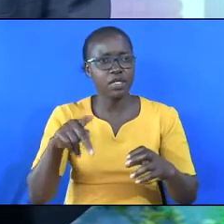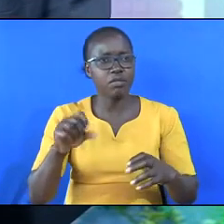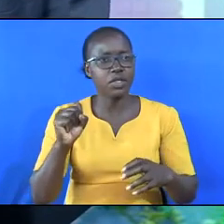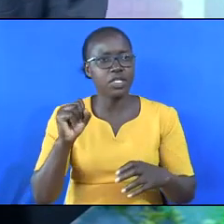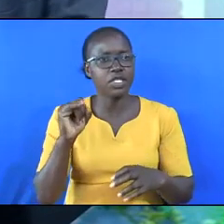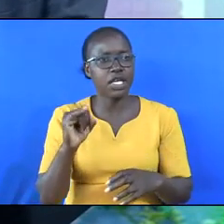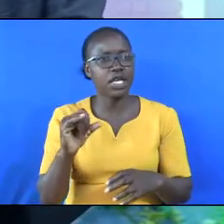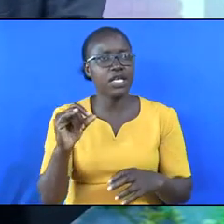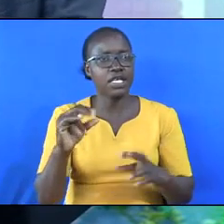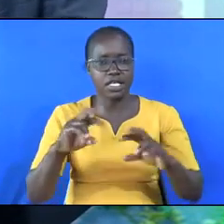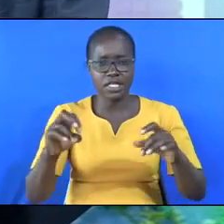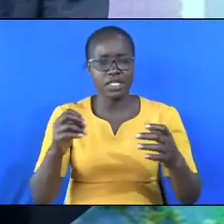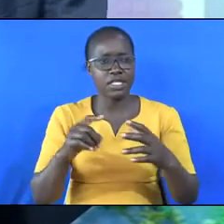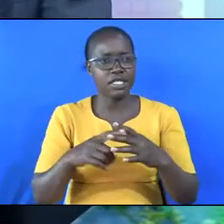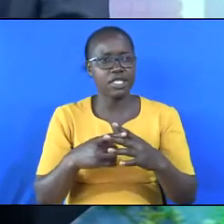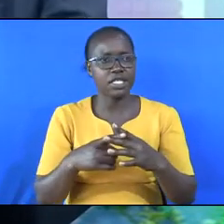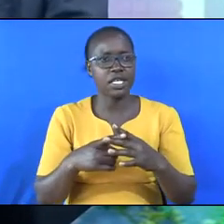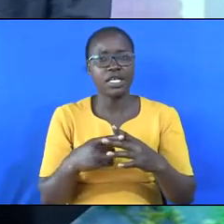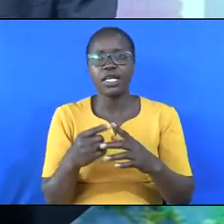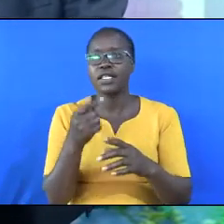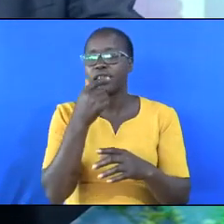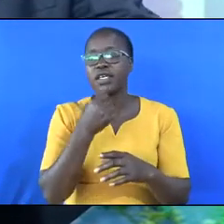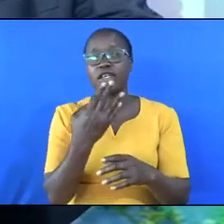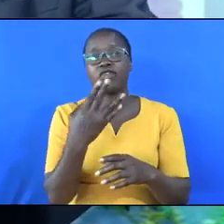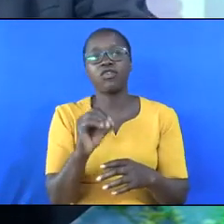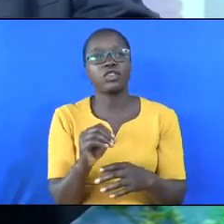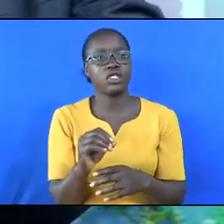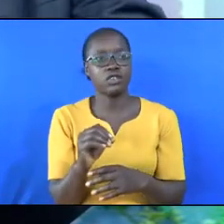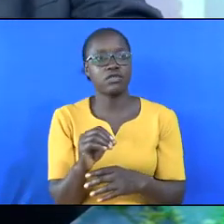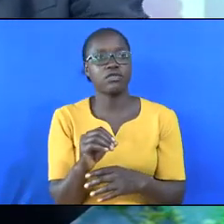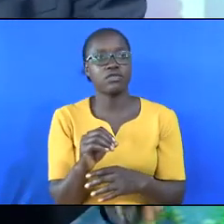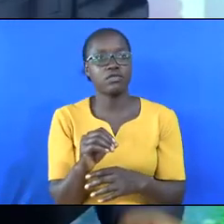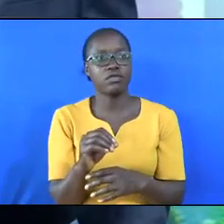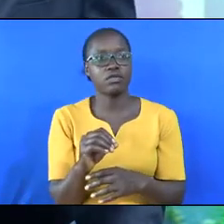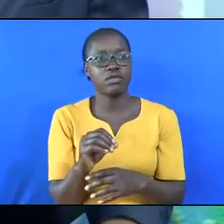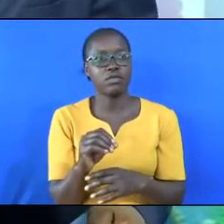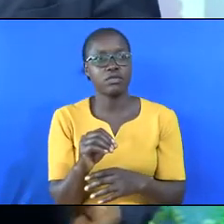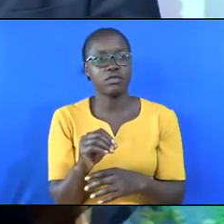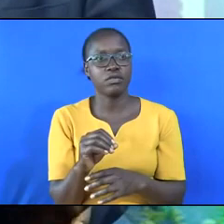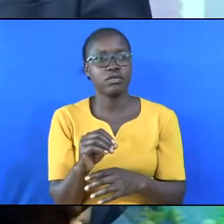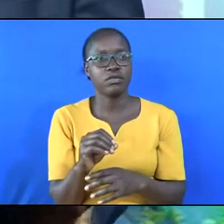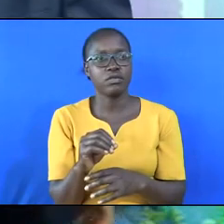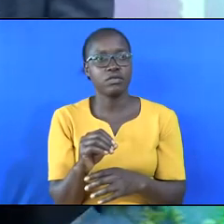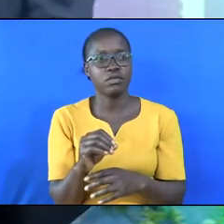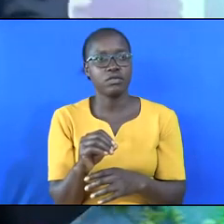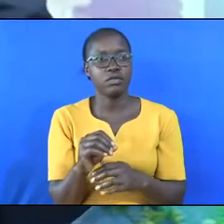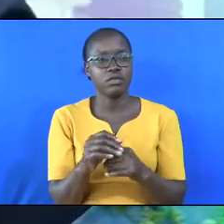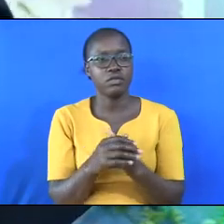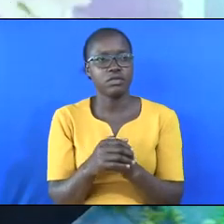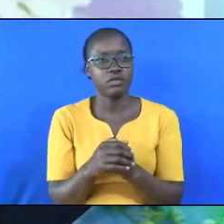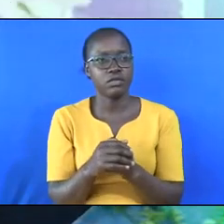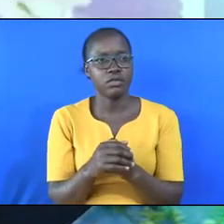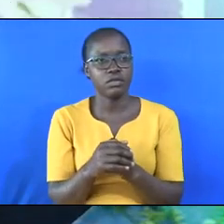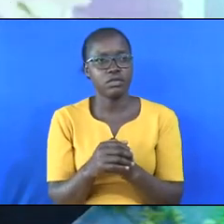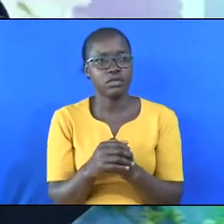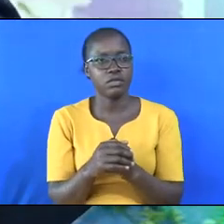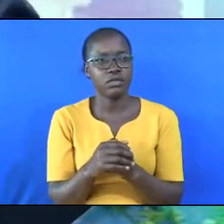of the prostate. This should begin at the age of 40 if there is a strong family history of cancer of the prostate.